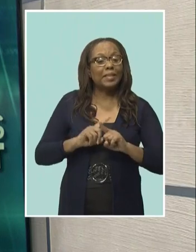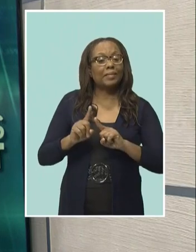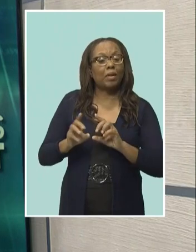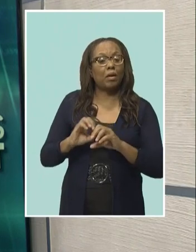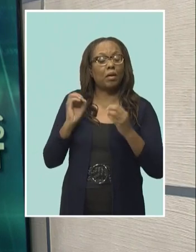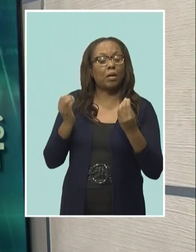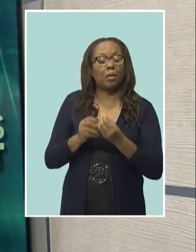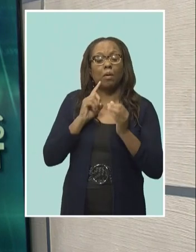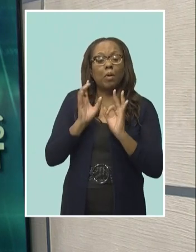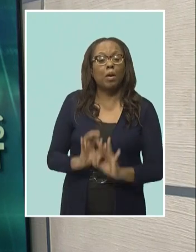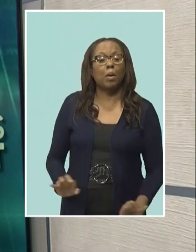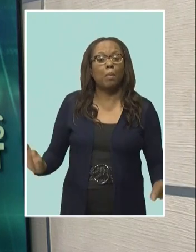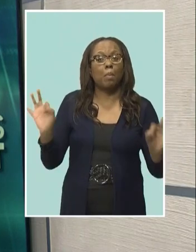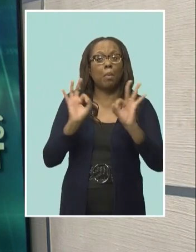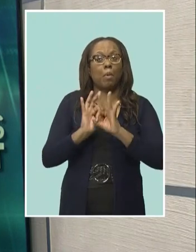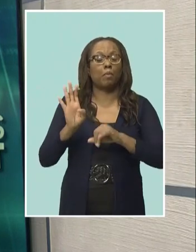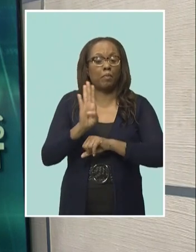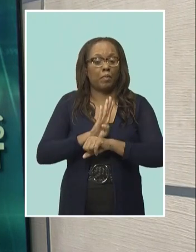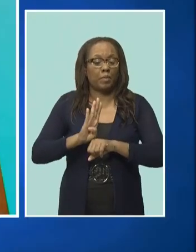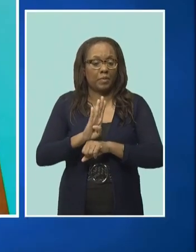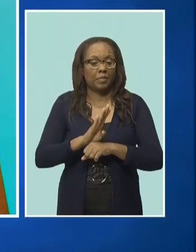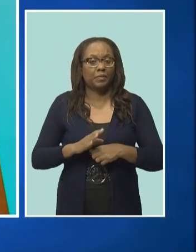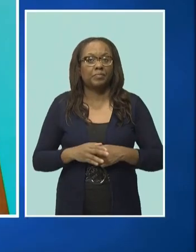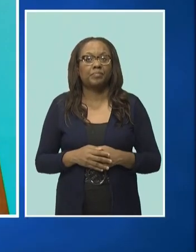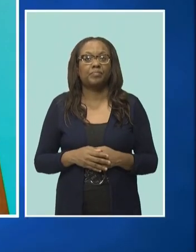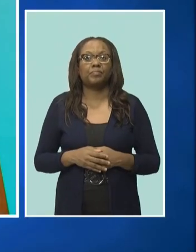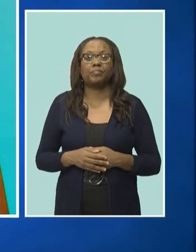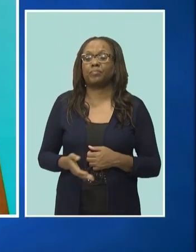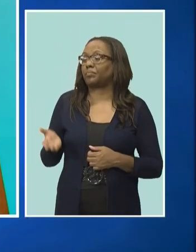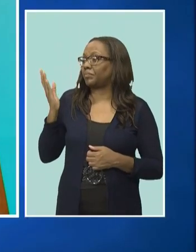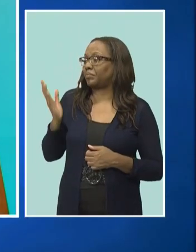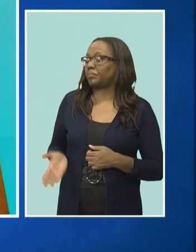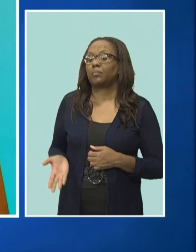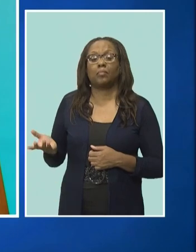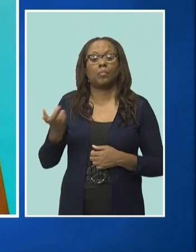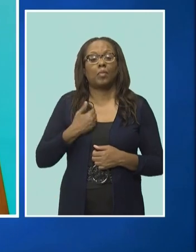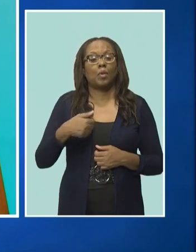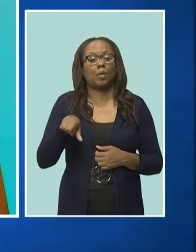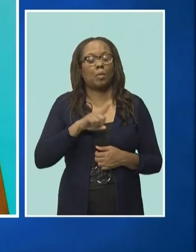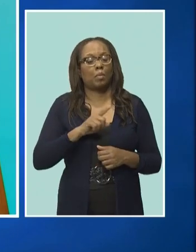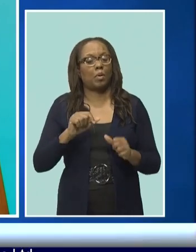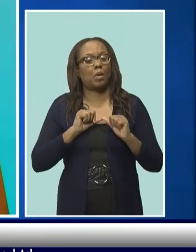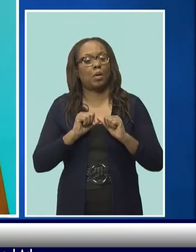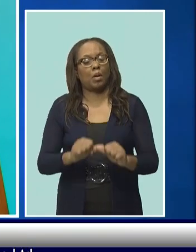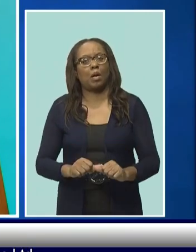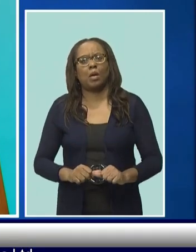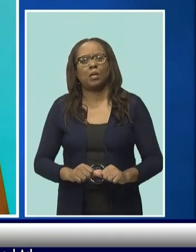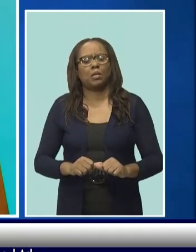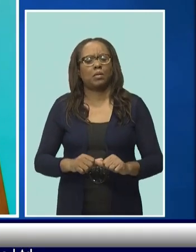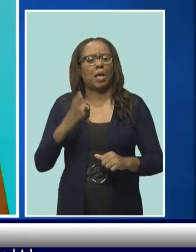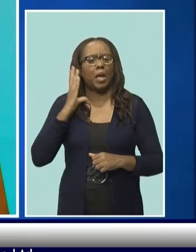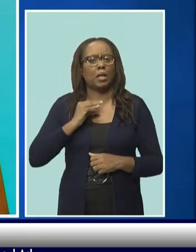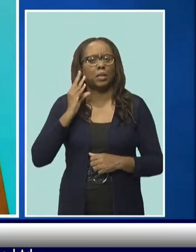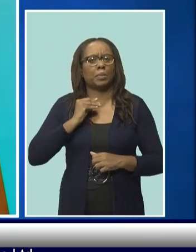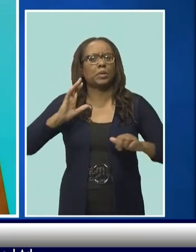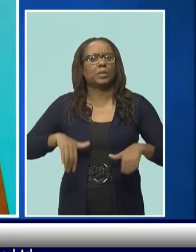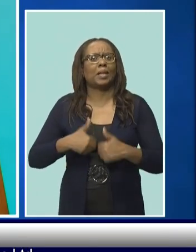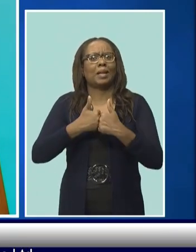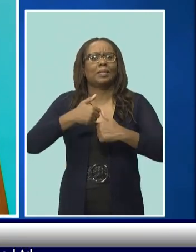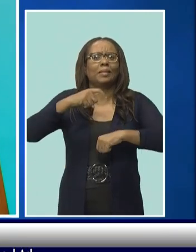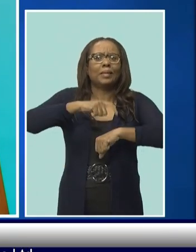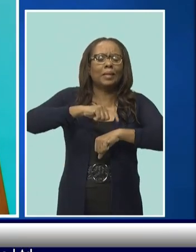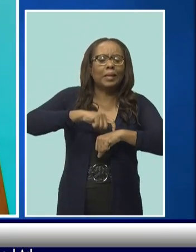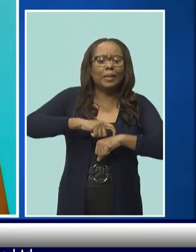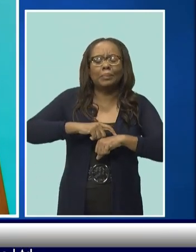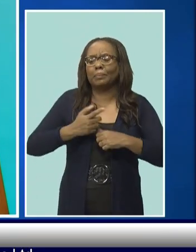important to Barbados. As a nation we continue to operate in challenging things with access to